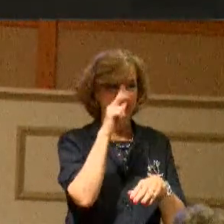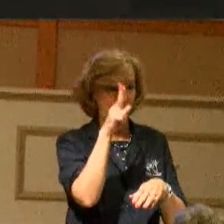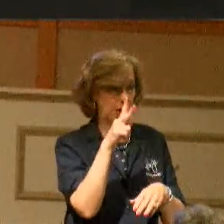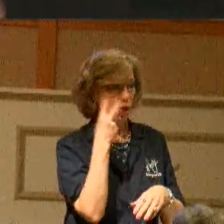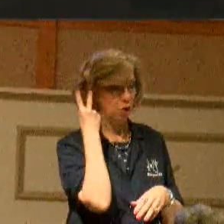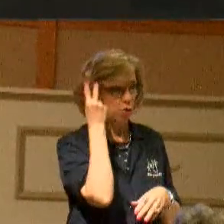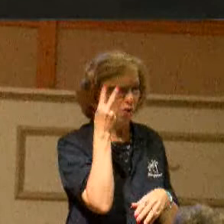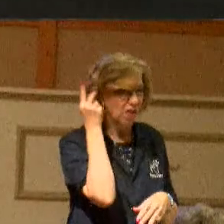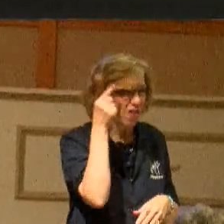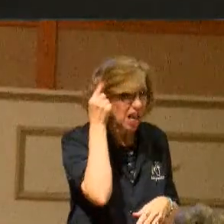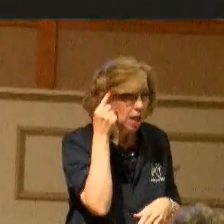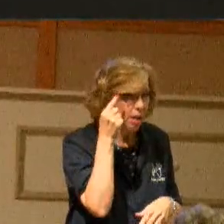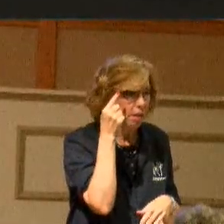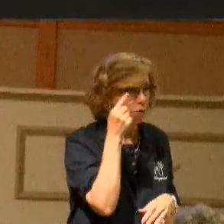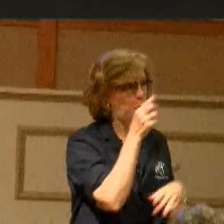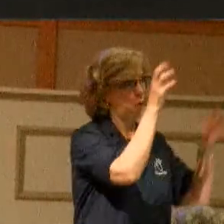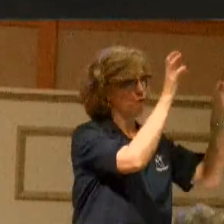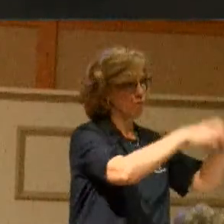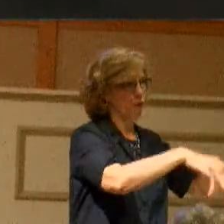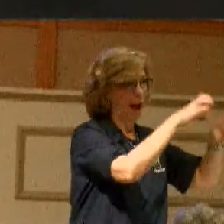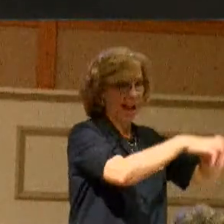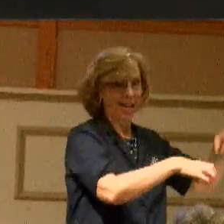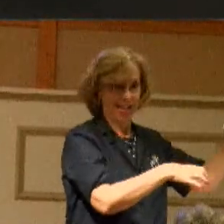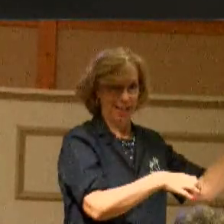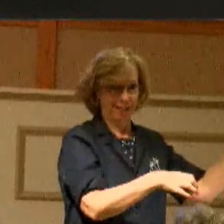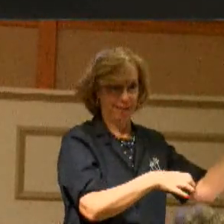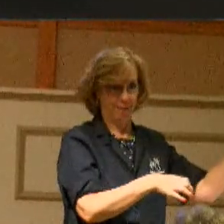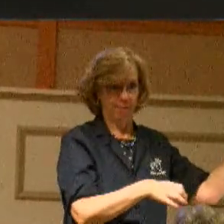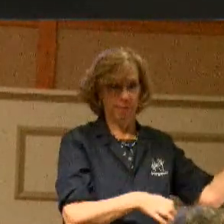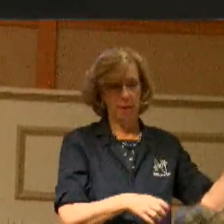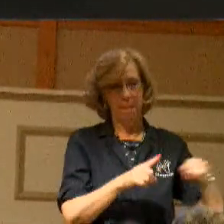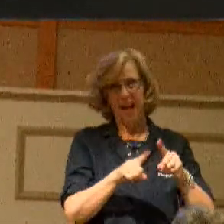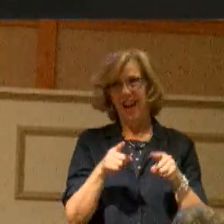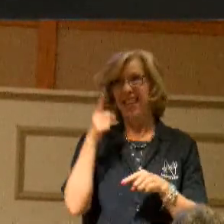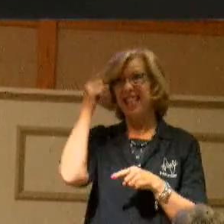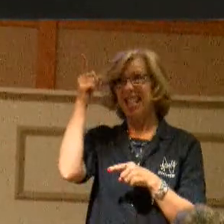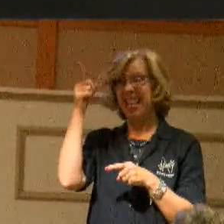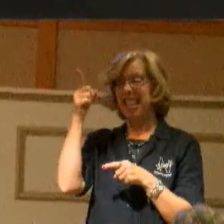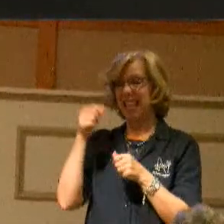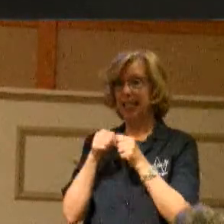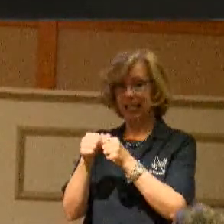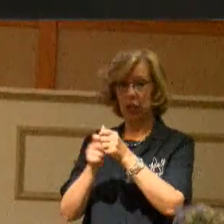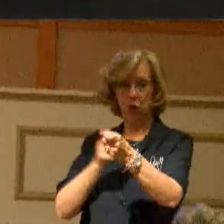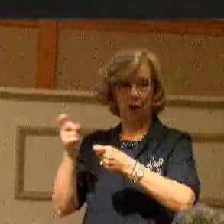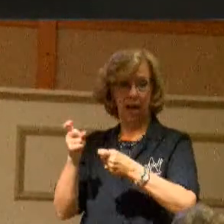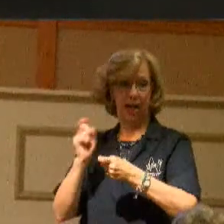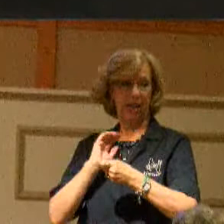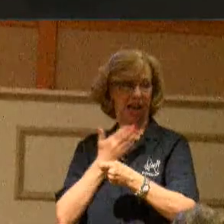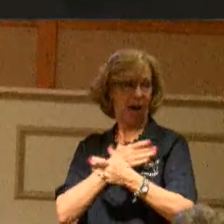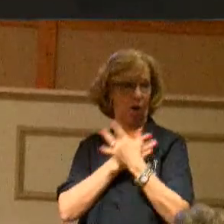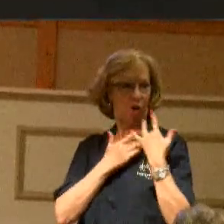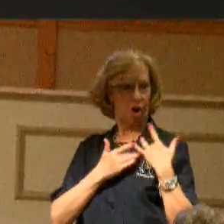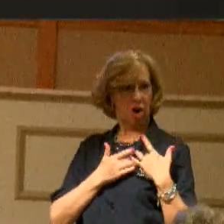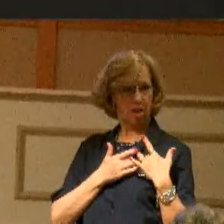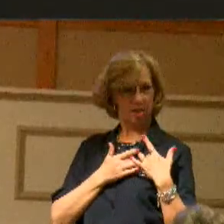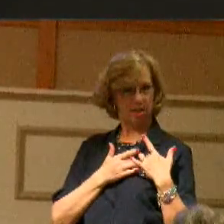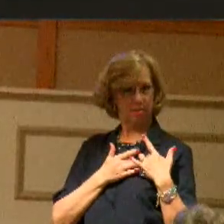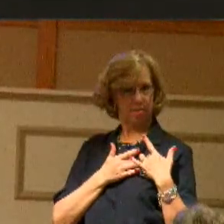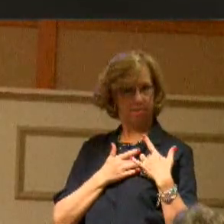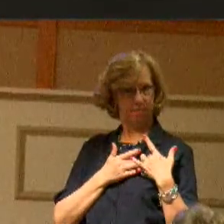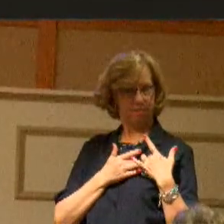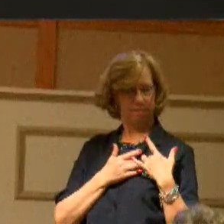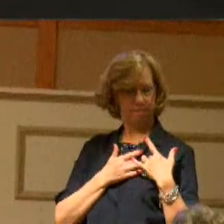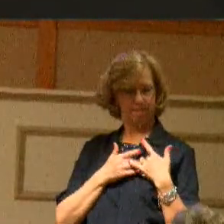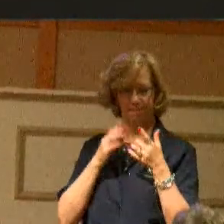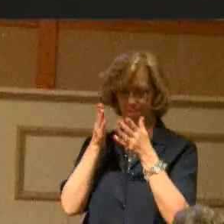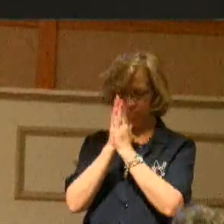think about this. Is He still reigning in my heart? Let's bow our heads in prayer. Our heads are bowed, our eyes are